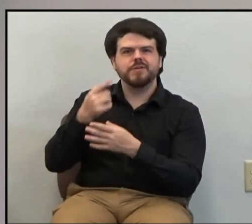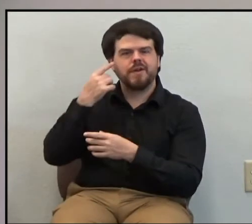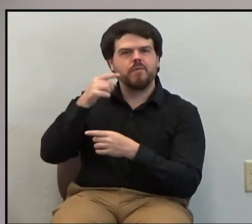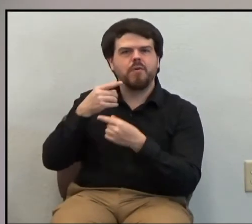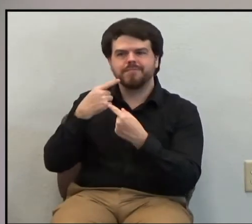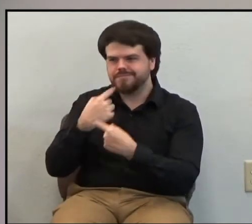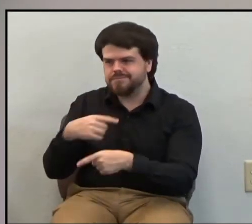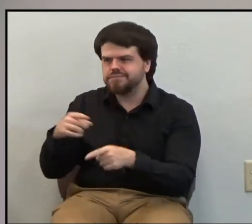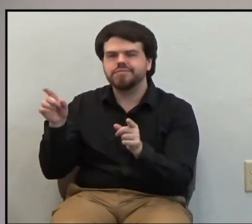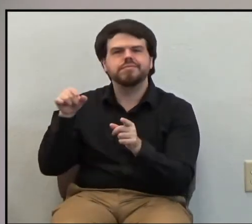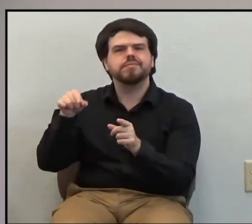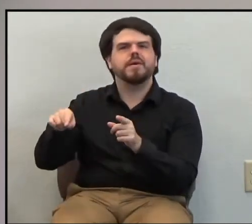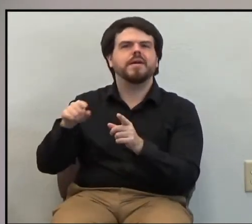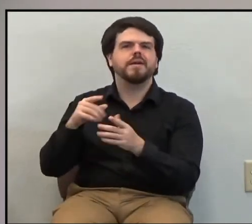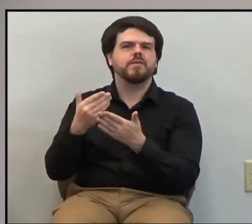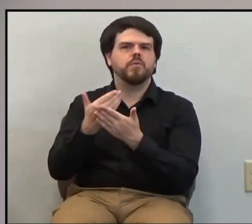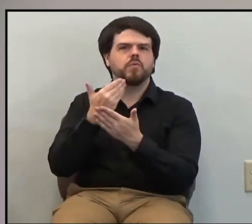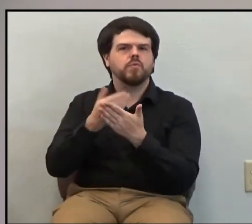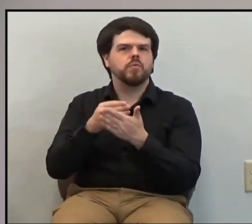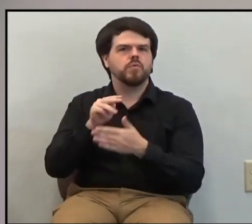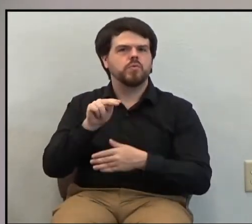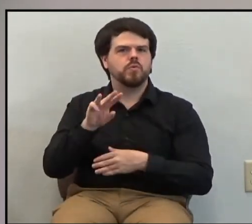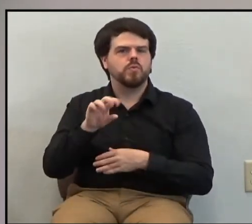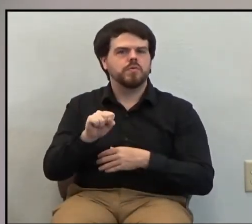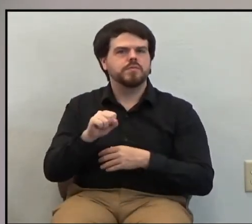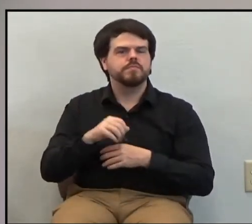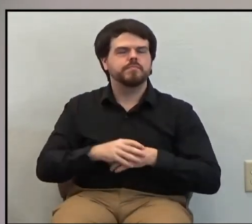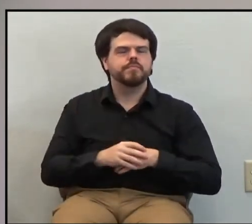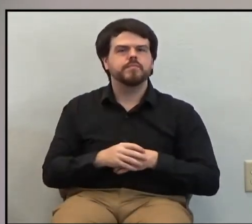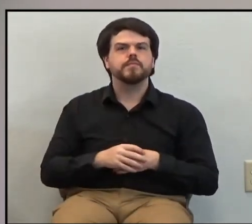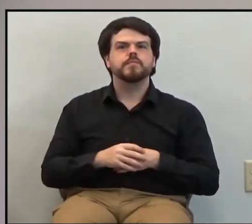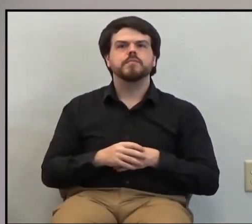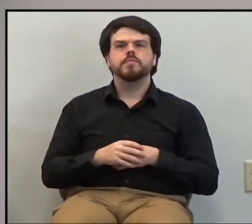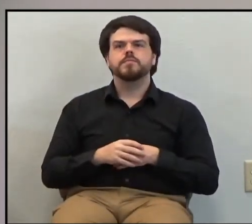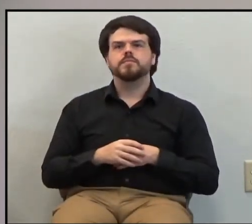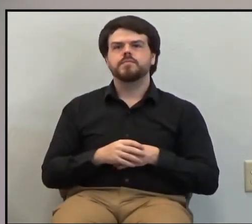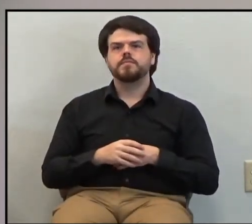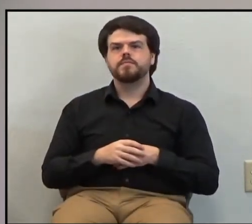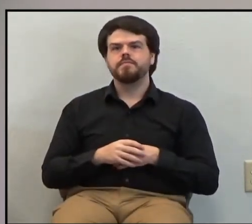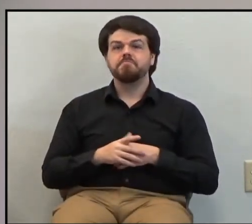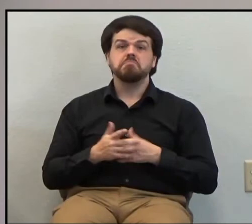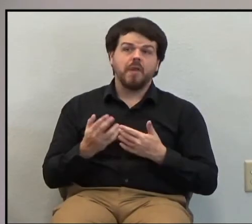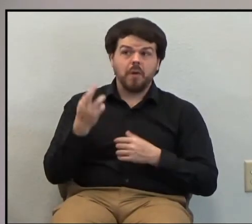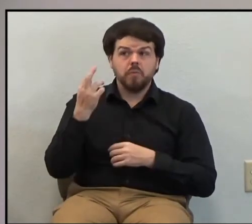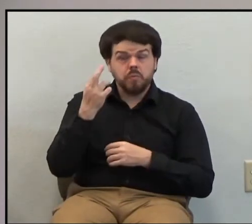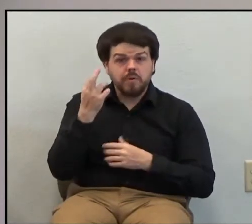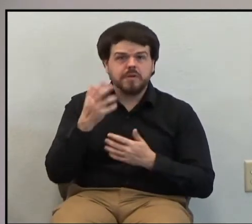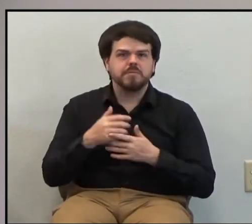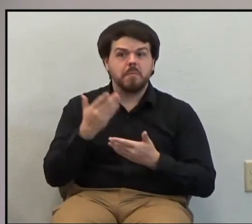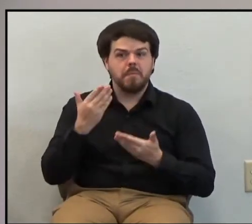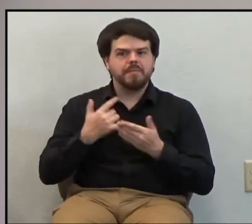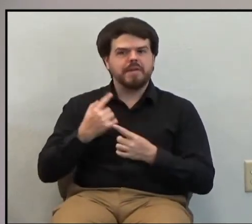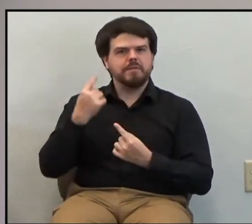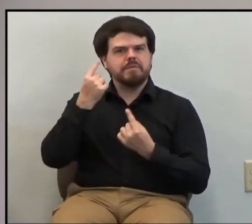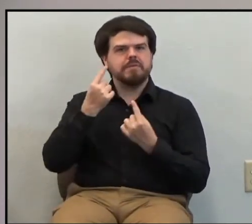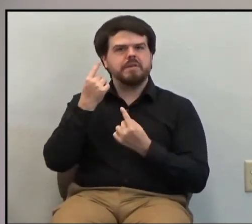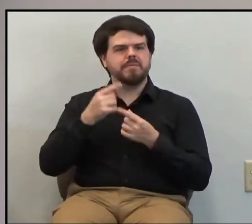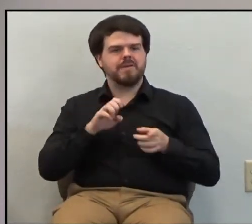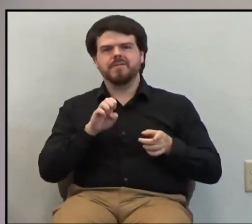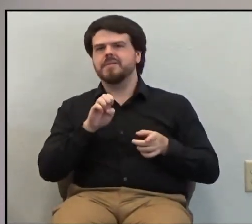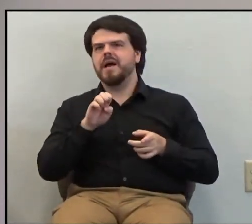to believe that he had the elders in mind.